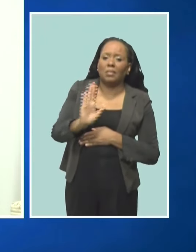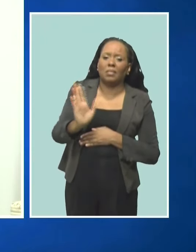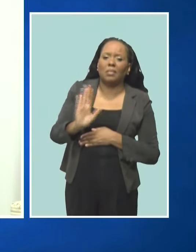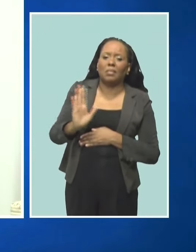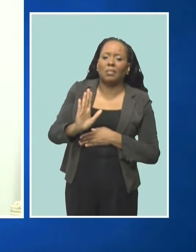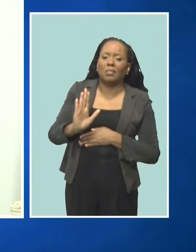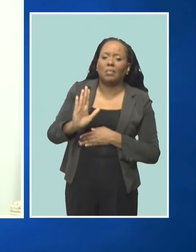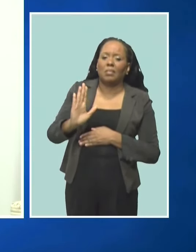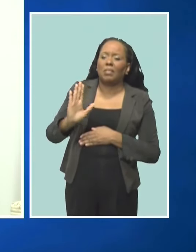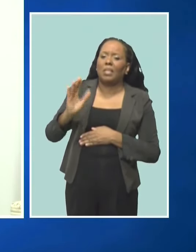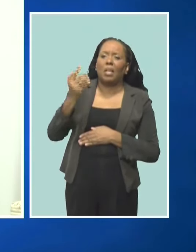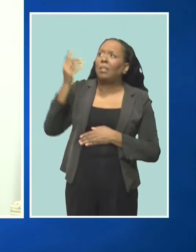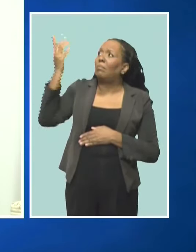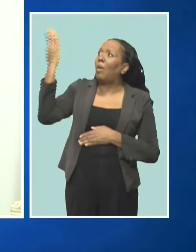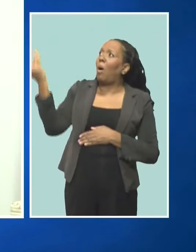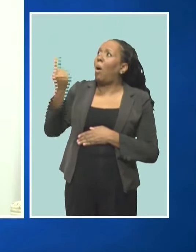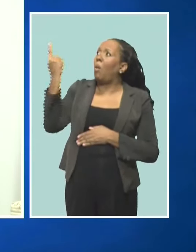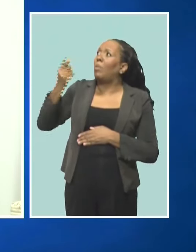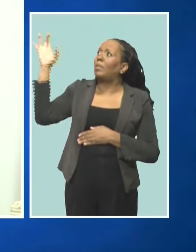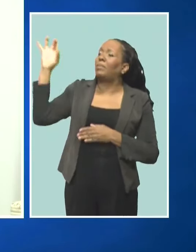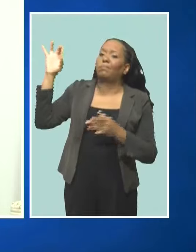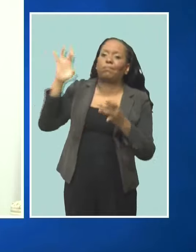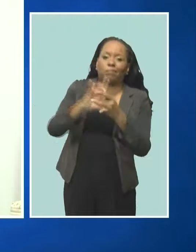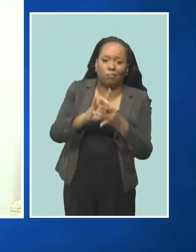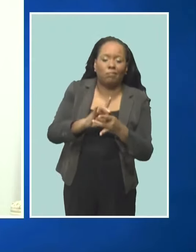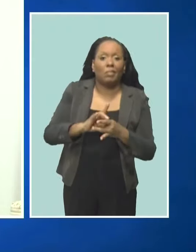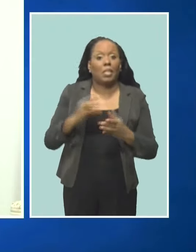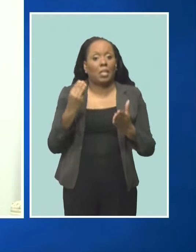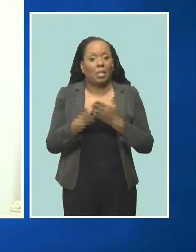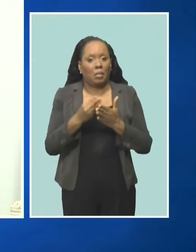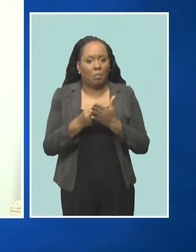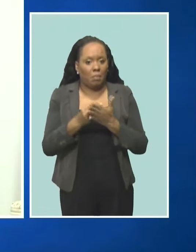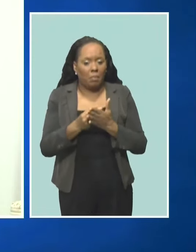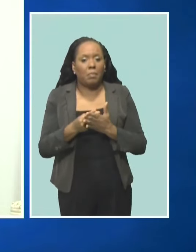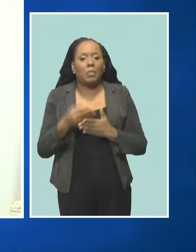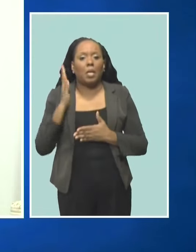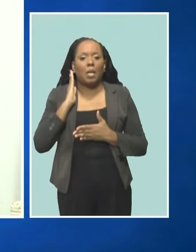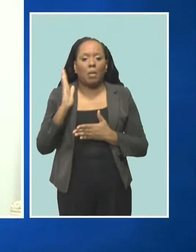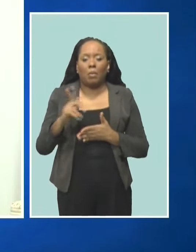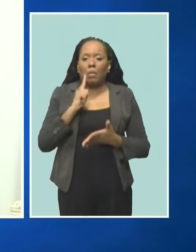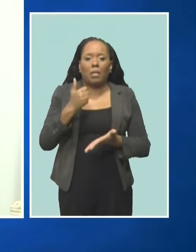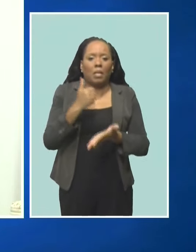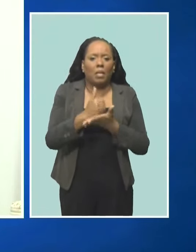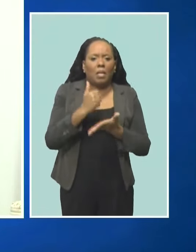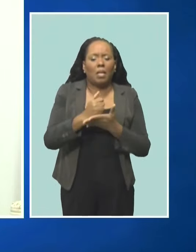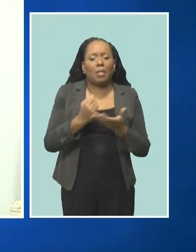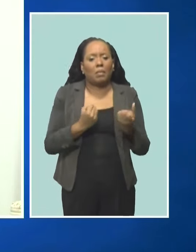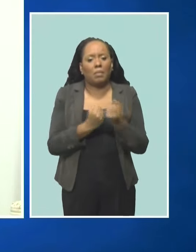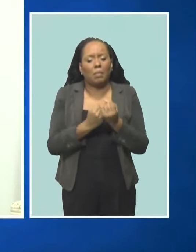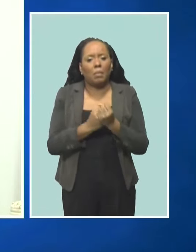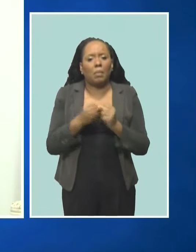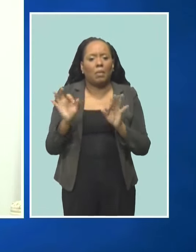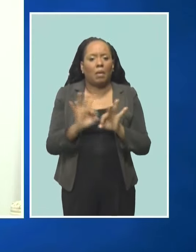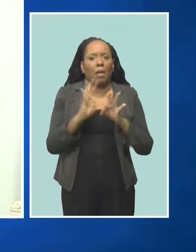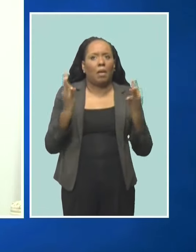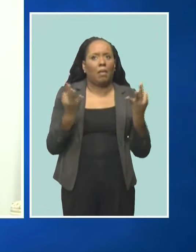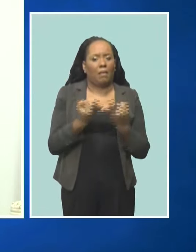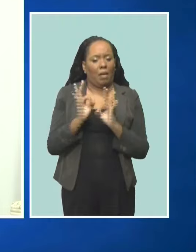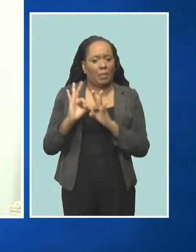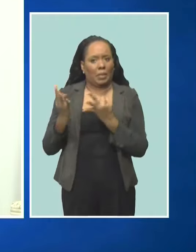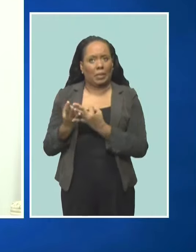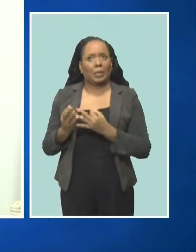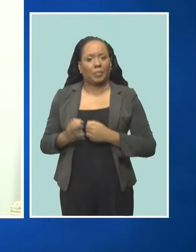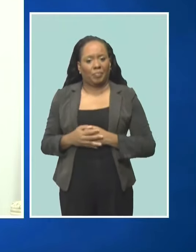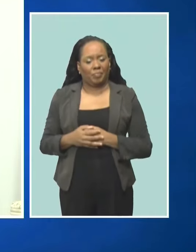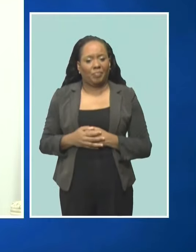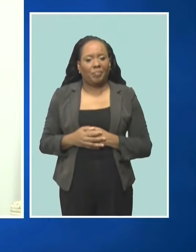welfare subcommittee Dr. Greg Padmore says the funds from the event will go a long way in assisting families. We look at